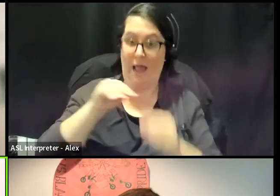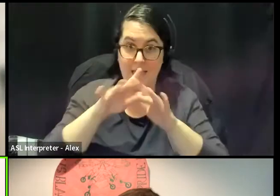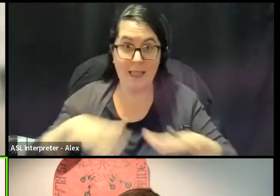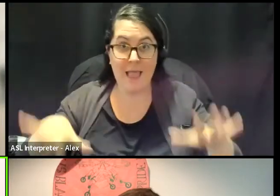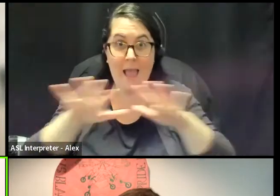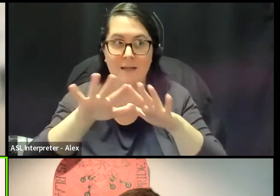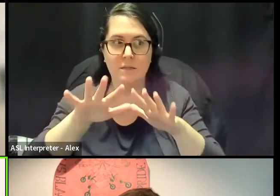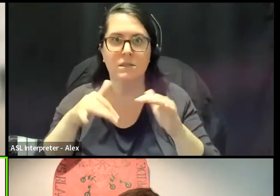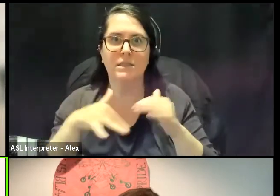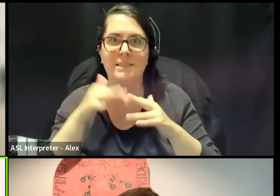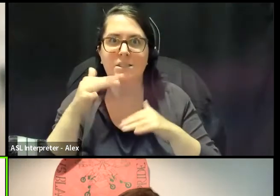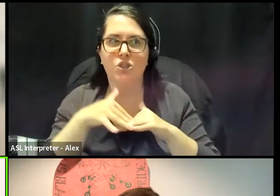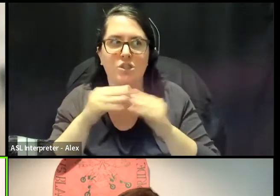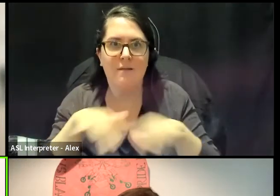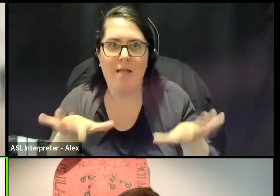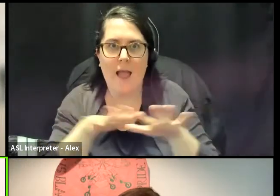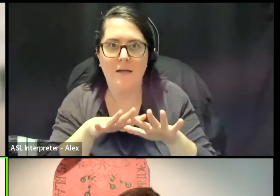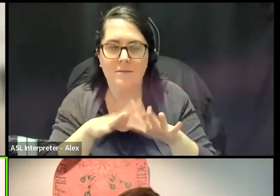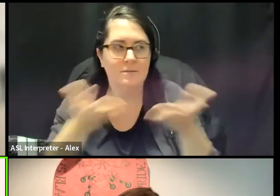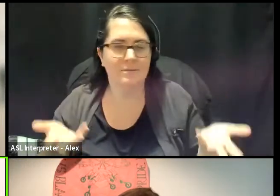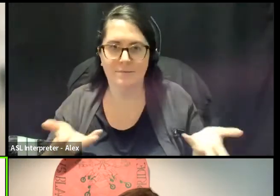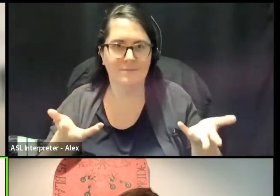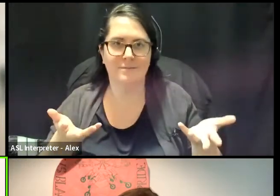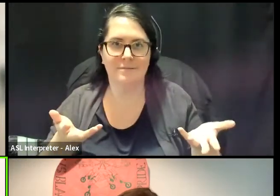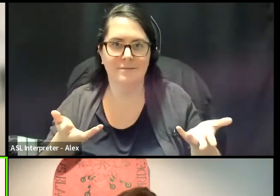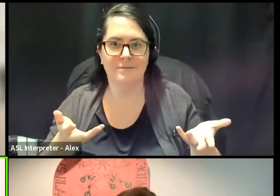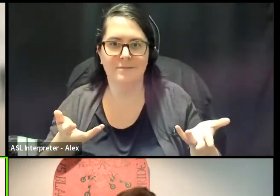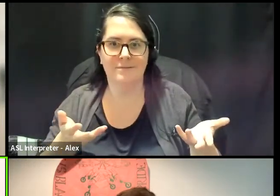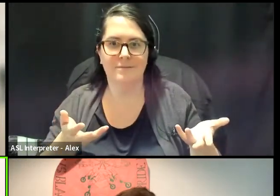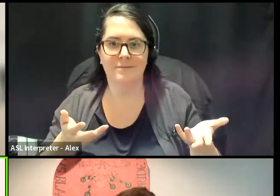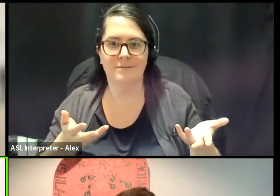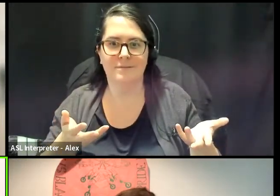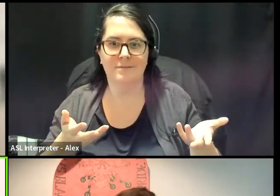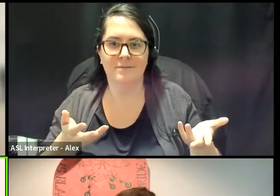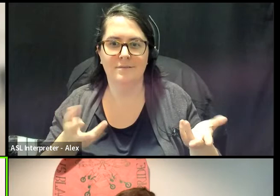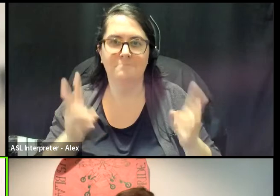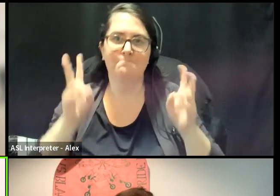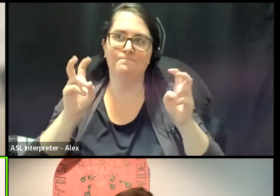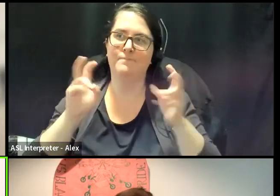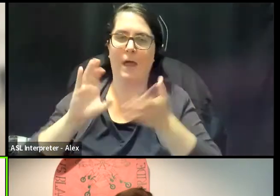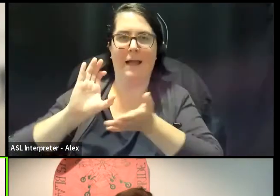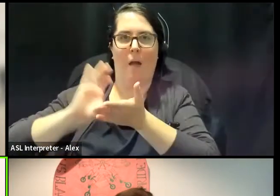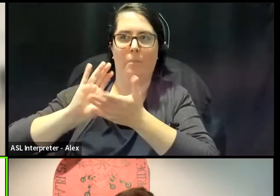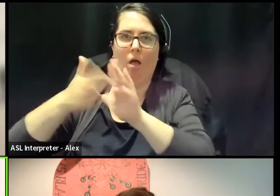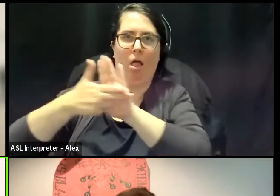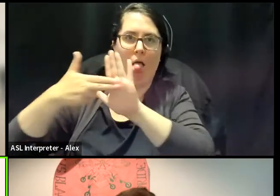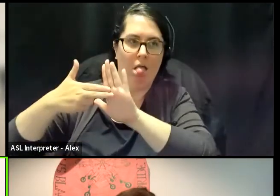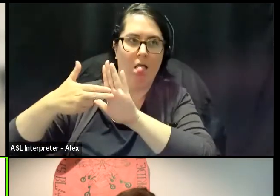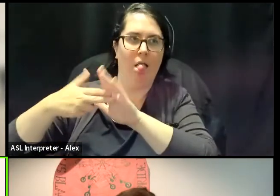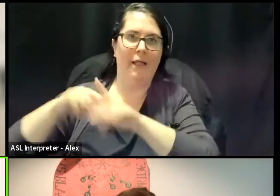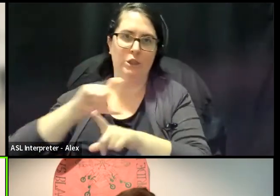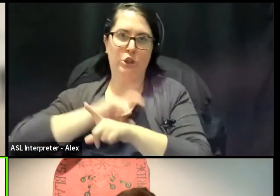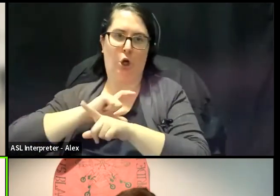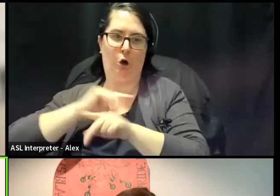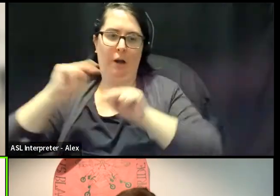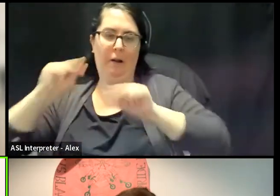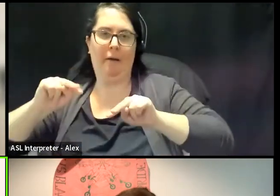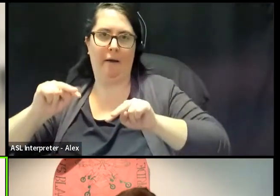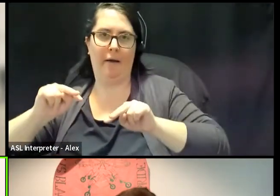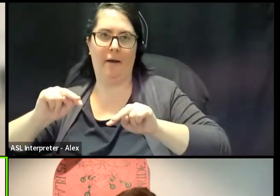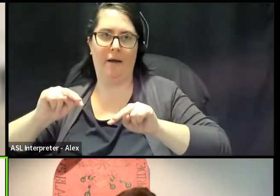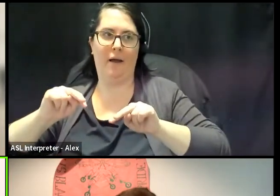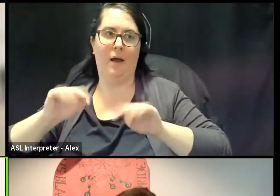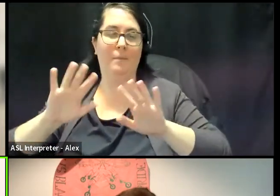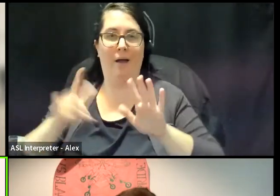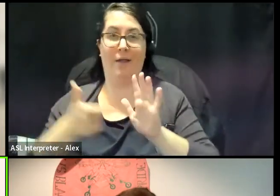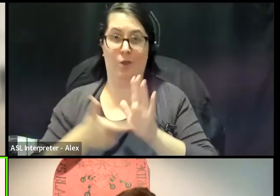are indigenous land, yet these lands are capitalized, they are securitized, and what is required